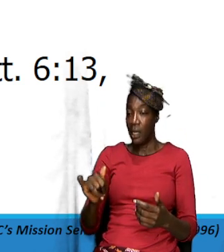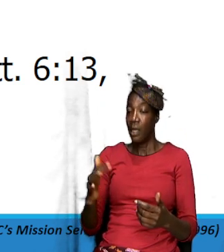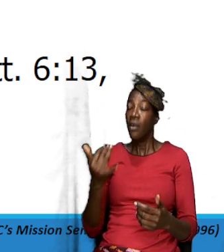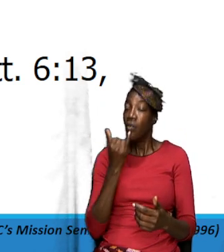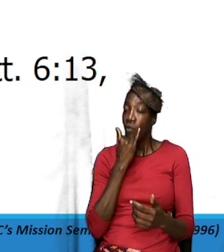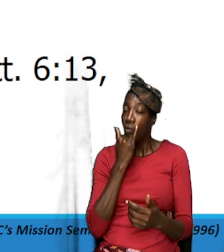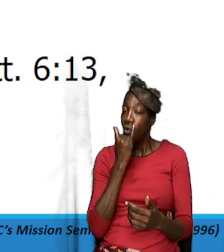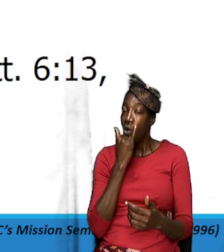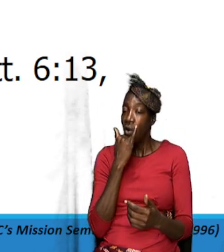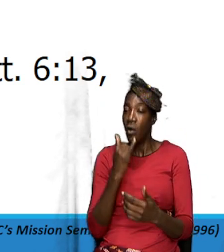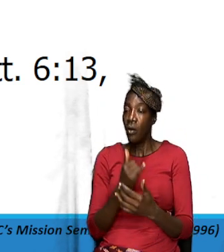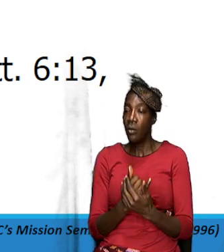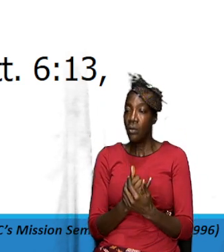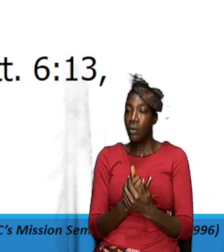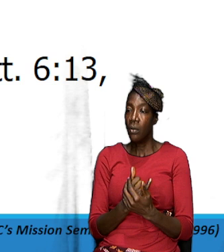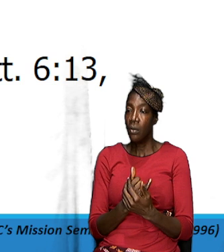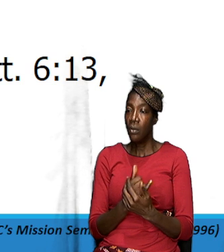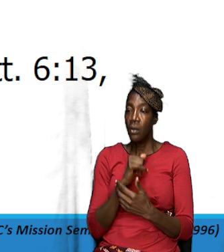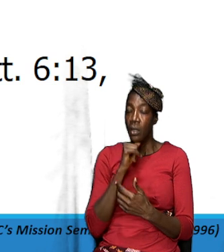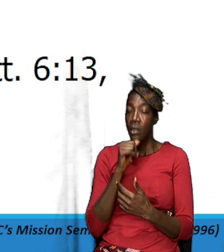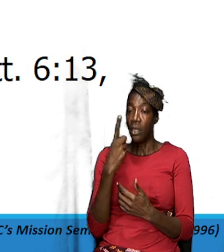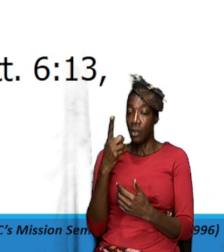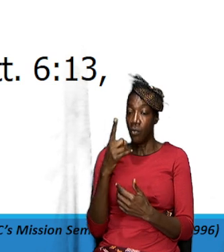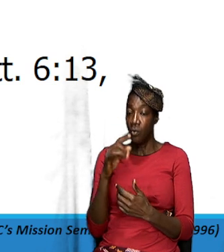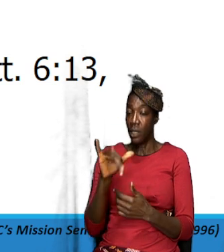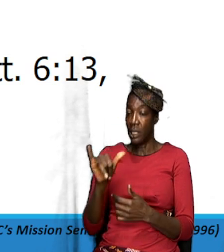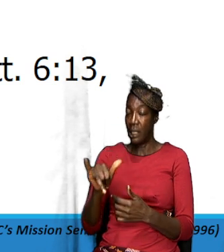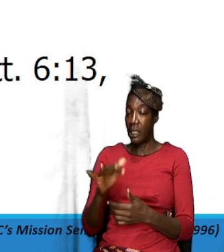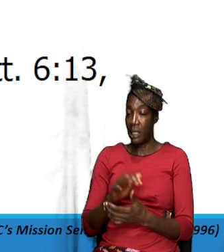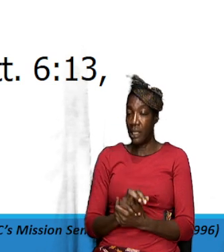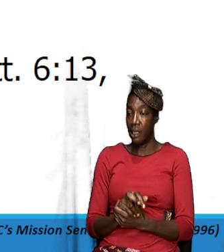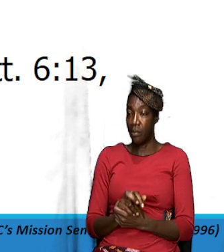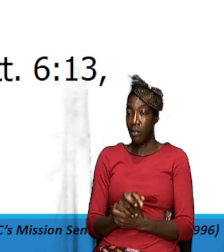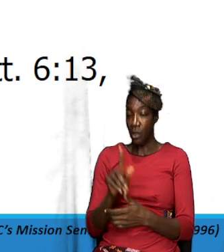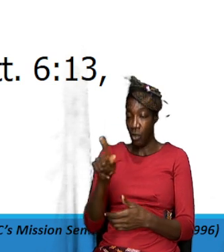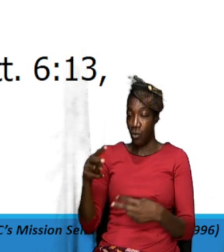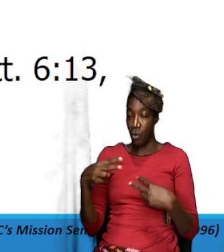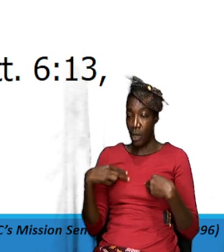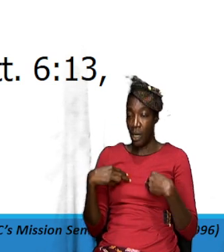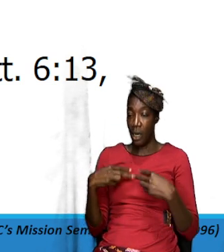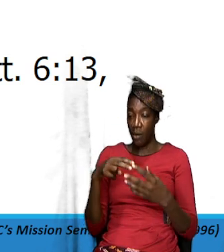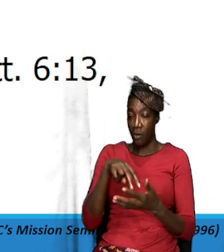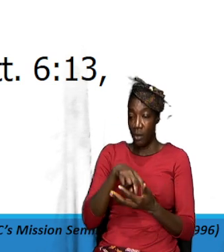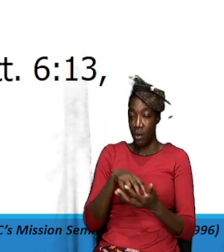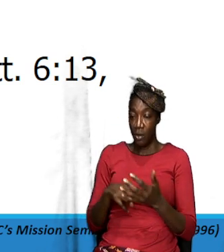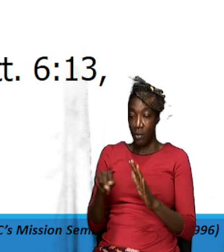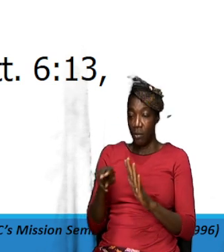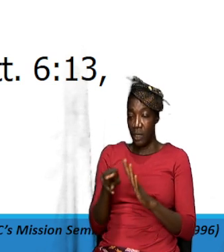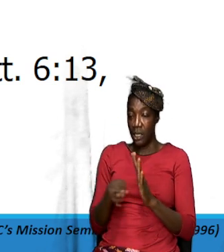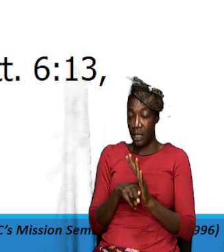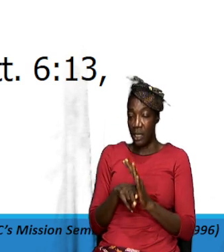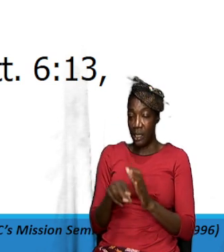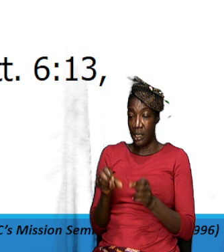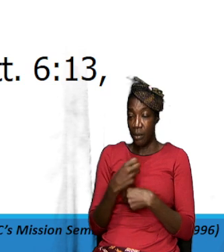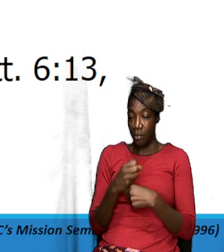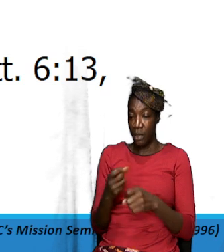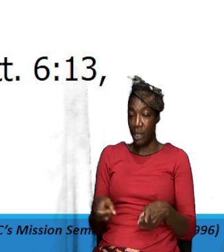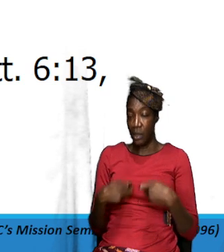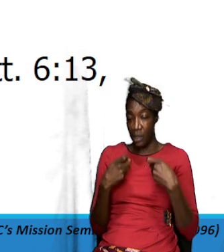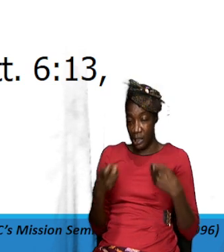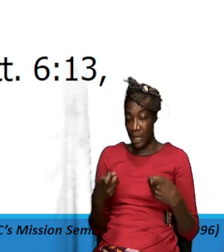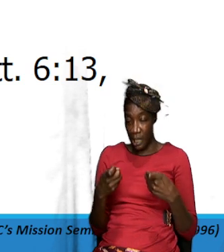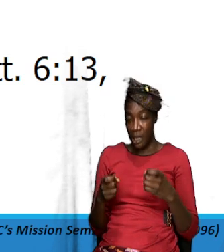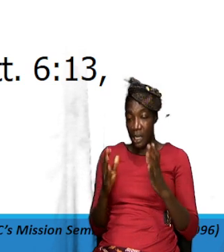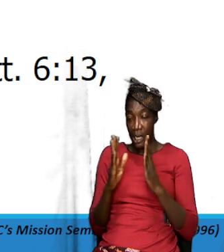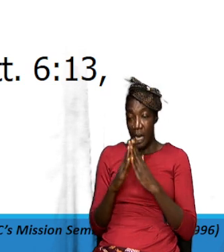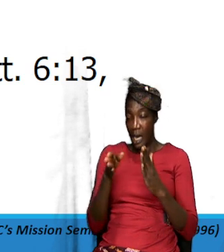because they're not one in the same you know if you have a weakness and the weakness causes you to sin then you ask